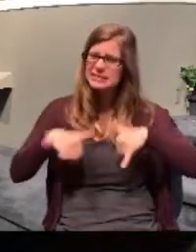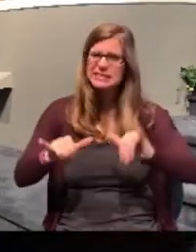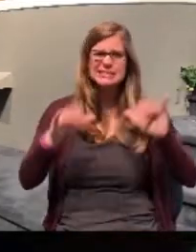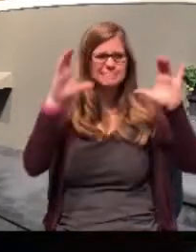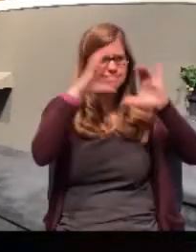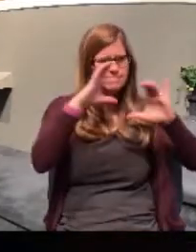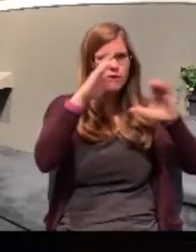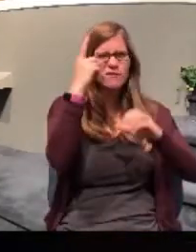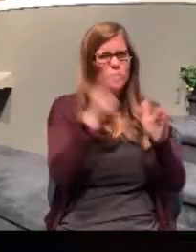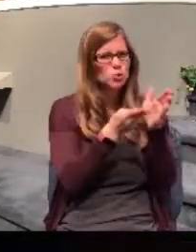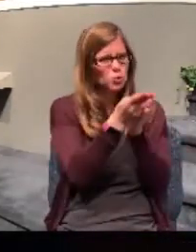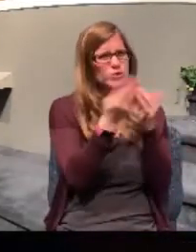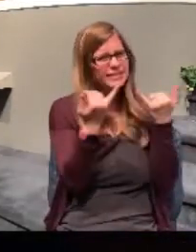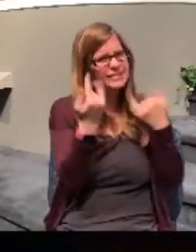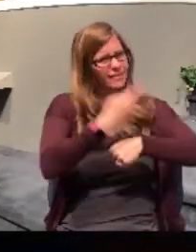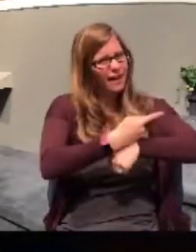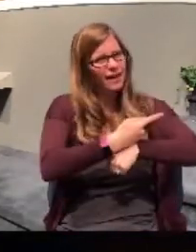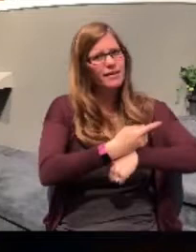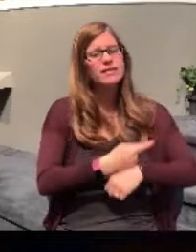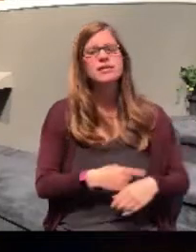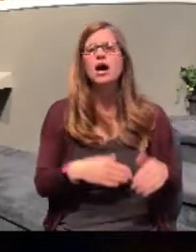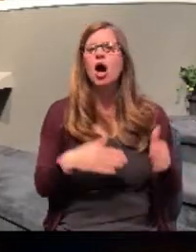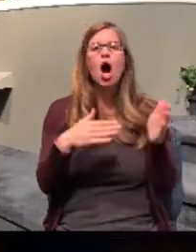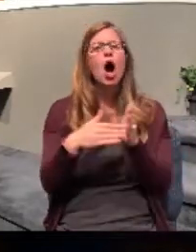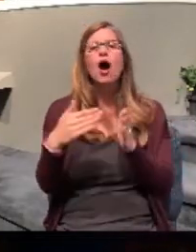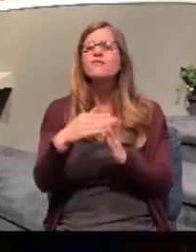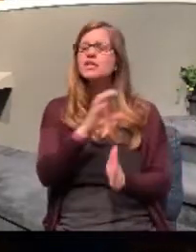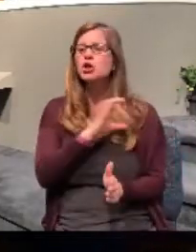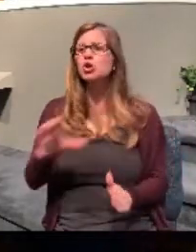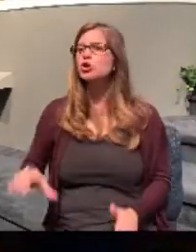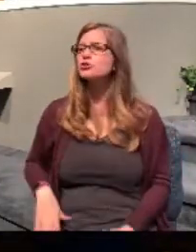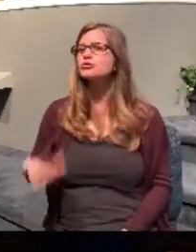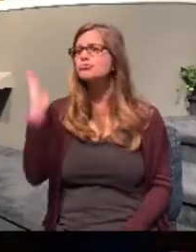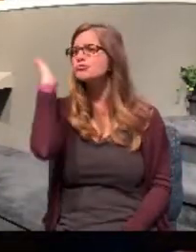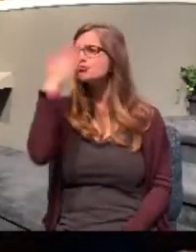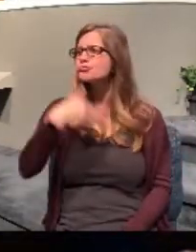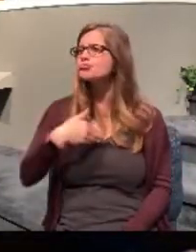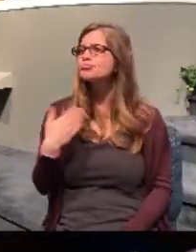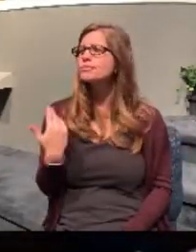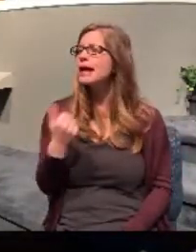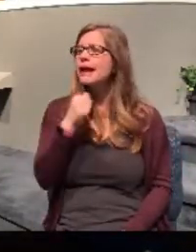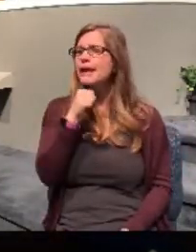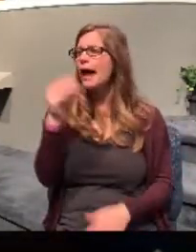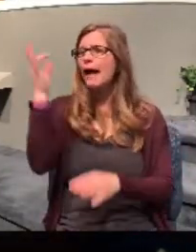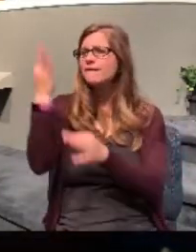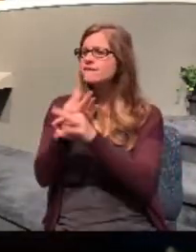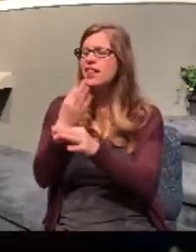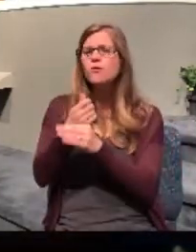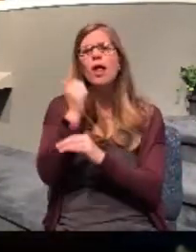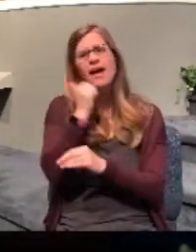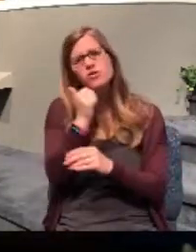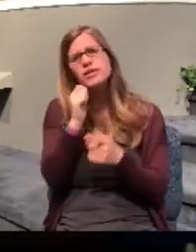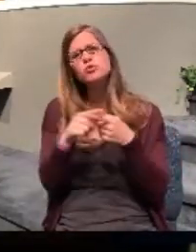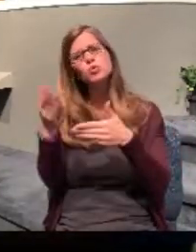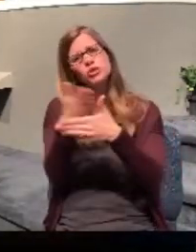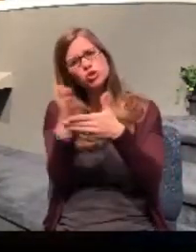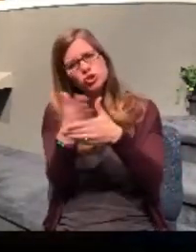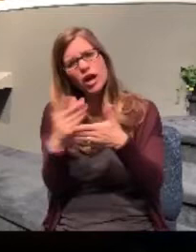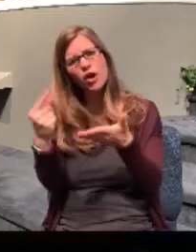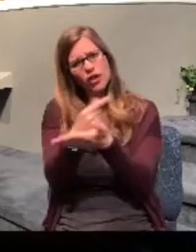truth even today. But often we as Christians are not faithful to share Jesus Christ with others.